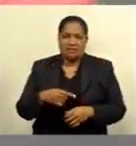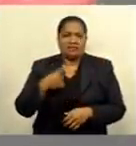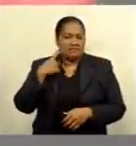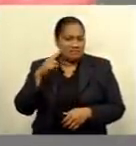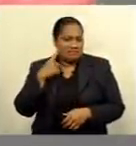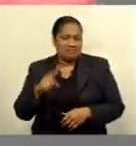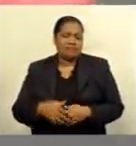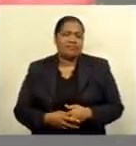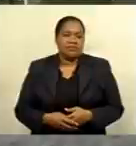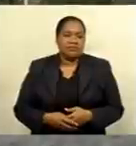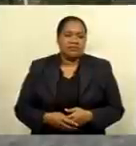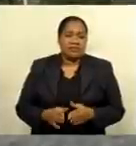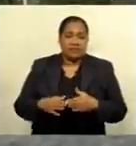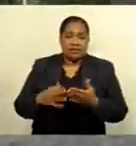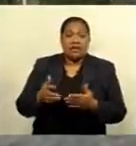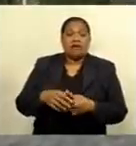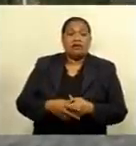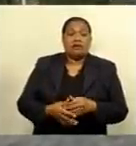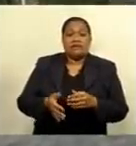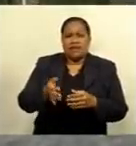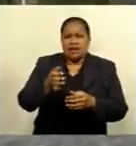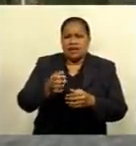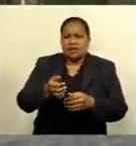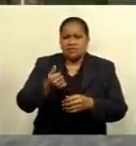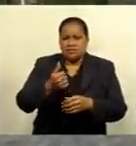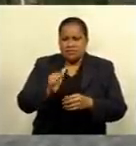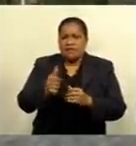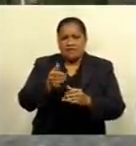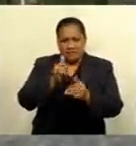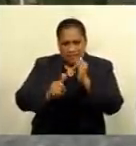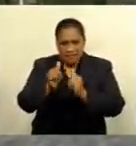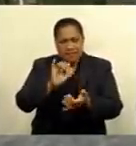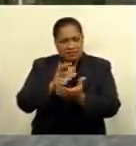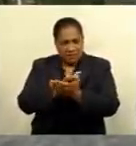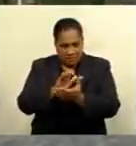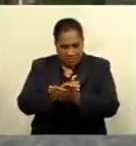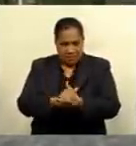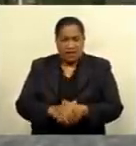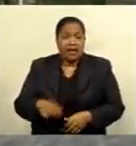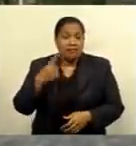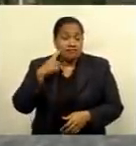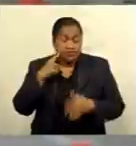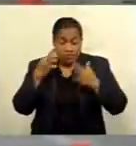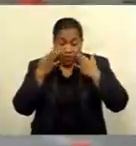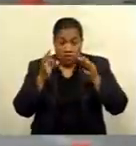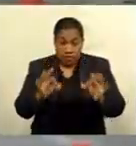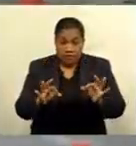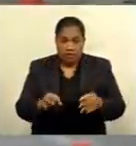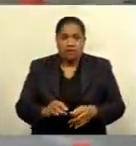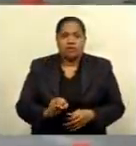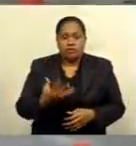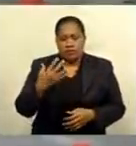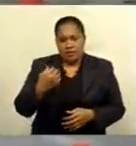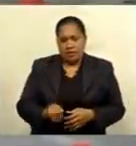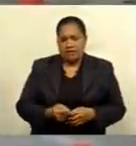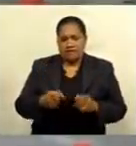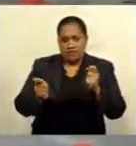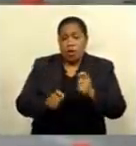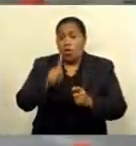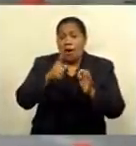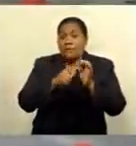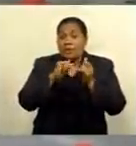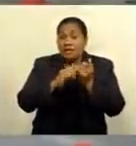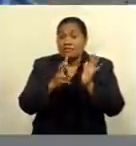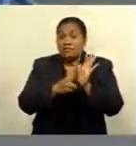to the consumption of liquor and kava also saw 10 reports. Beach of curfew saw eight fines, while one PSV driver was booked